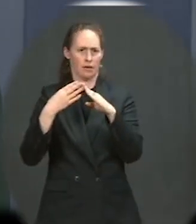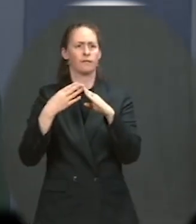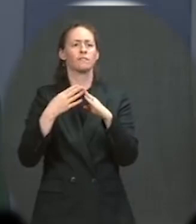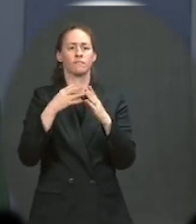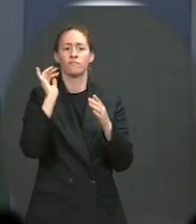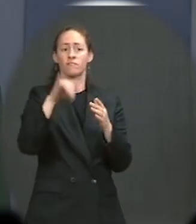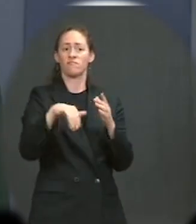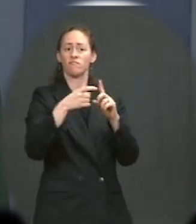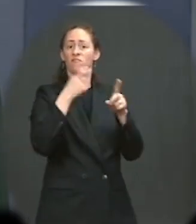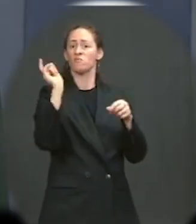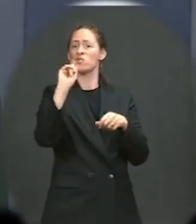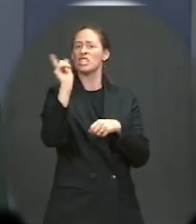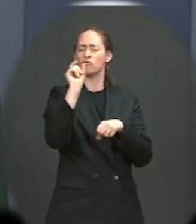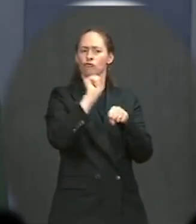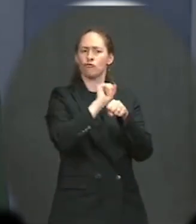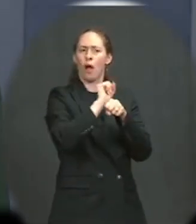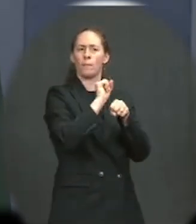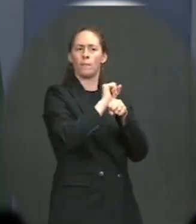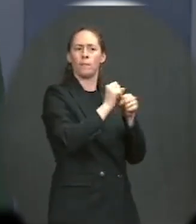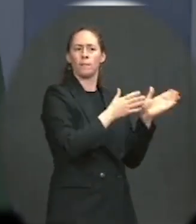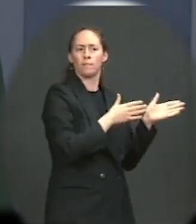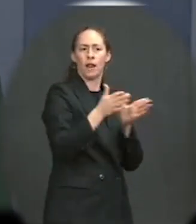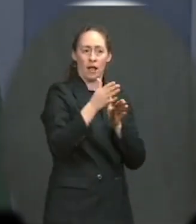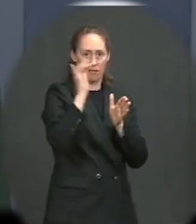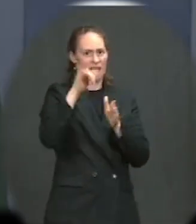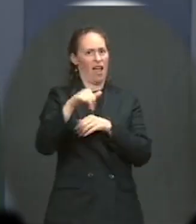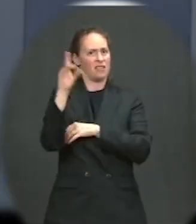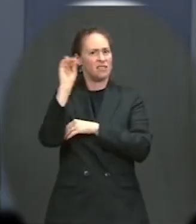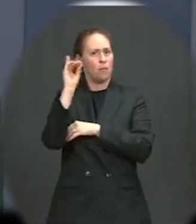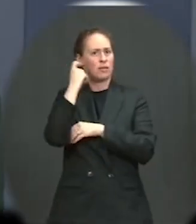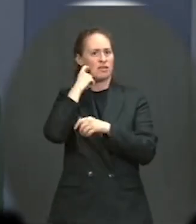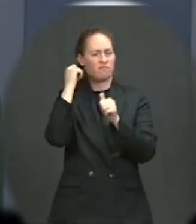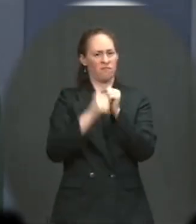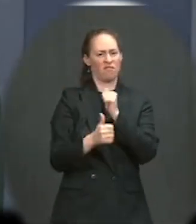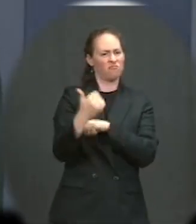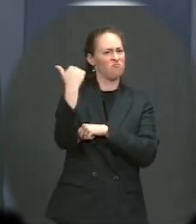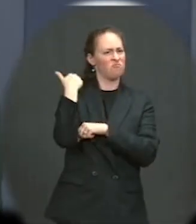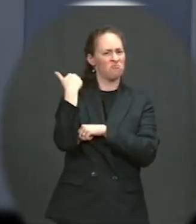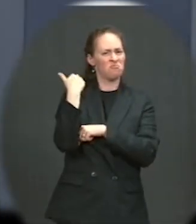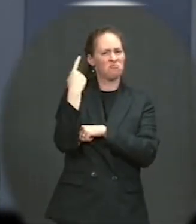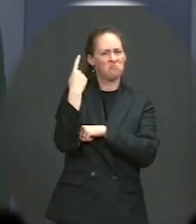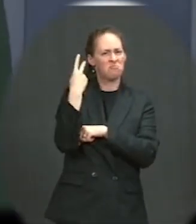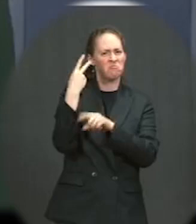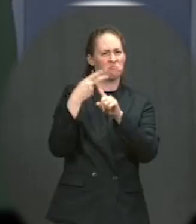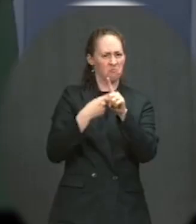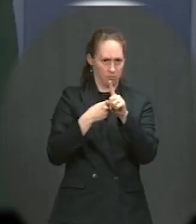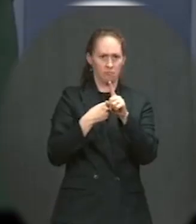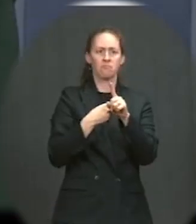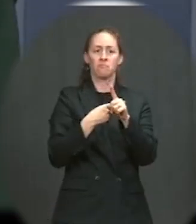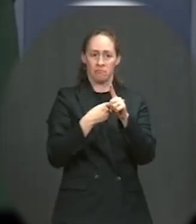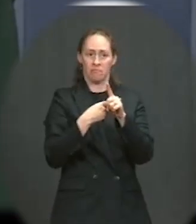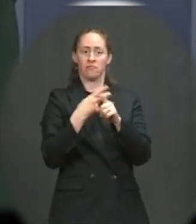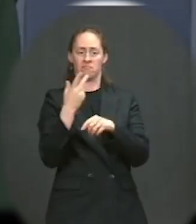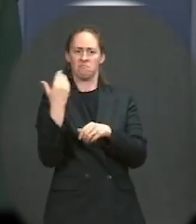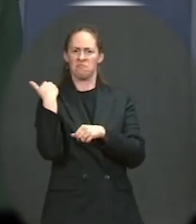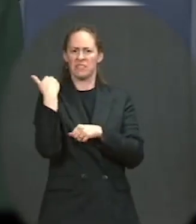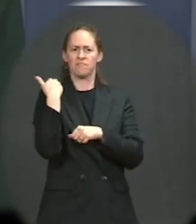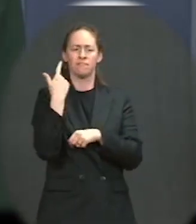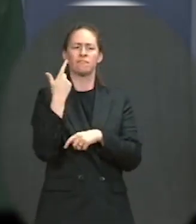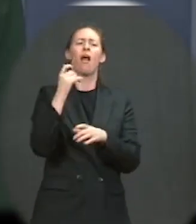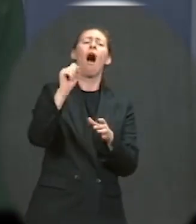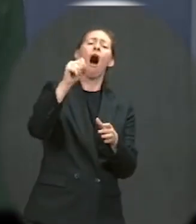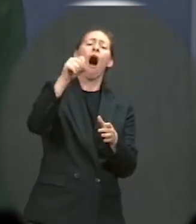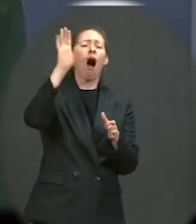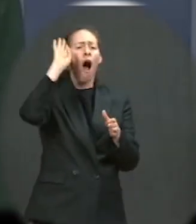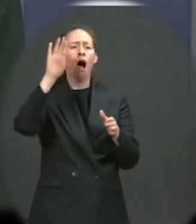law by Democrats just a couple of months ago. Some might say that the other party was for defunding the police. I'll let others say that, but that's a piece. Go ahead. Would you